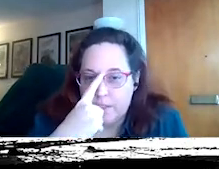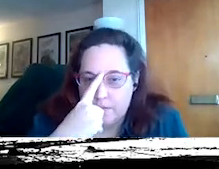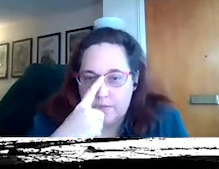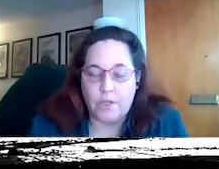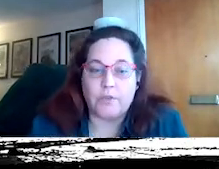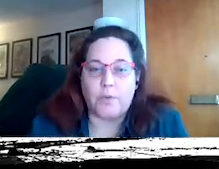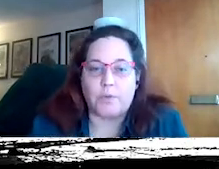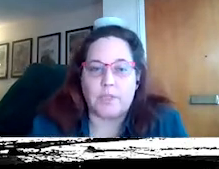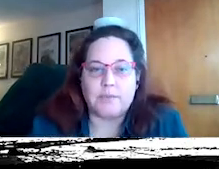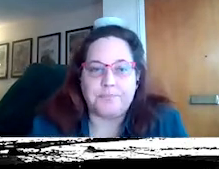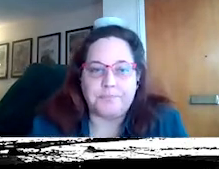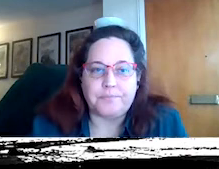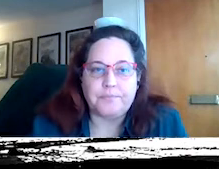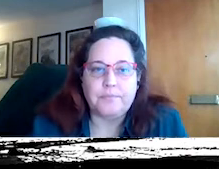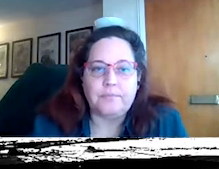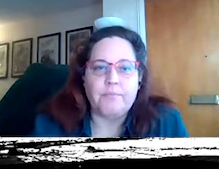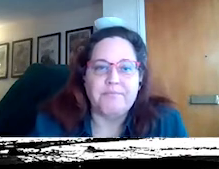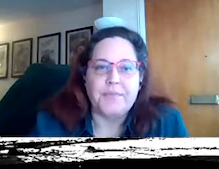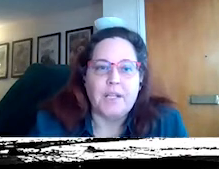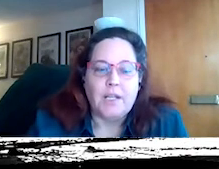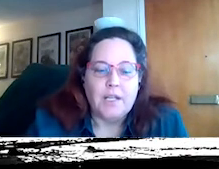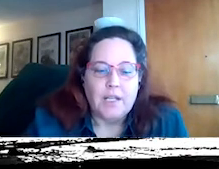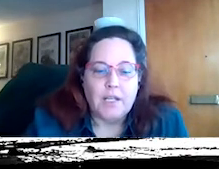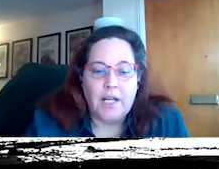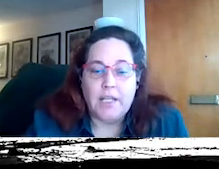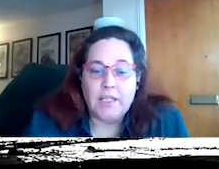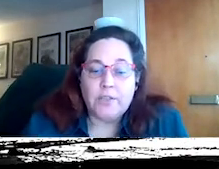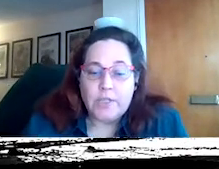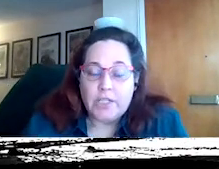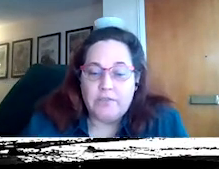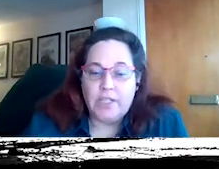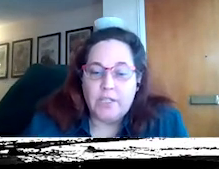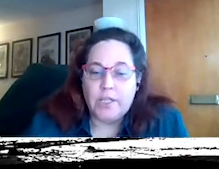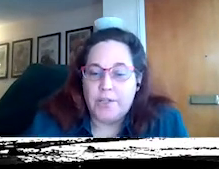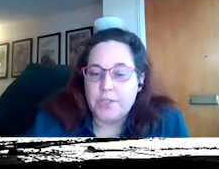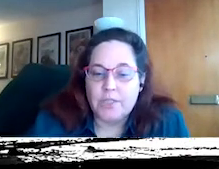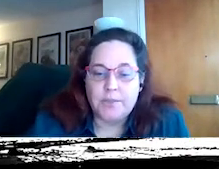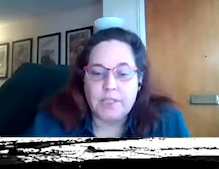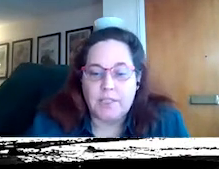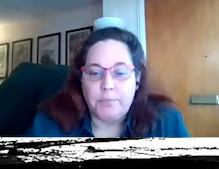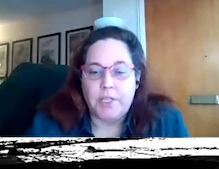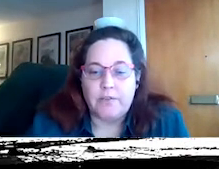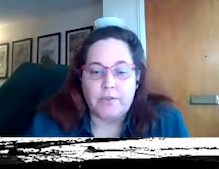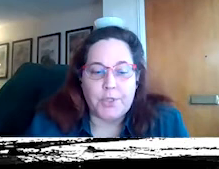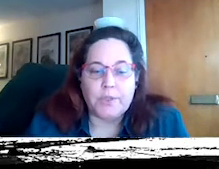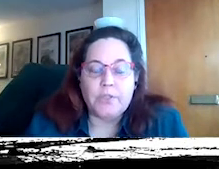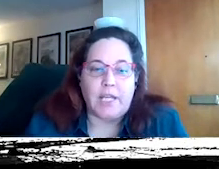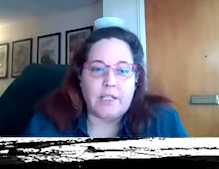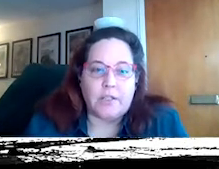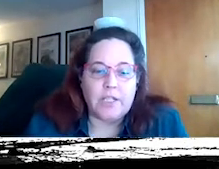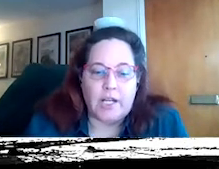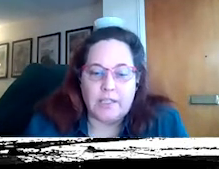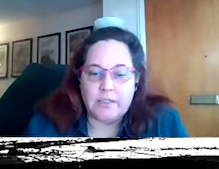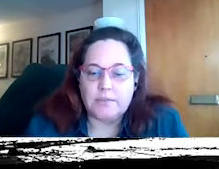will be used going forward. Merriam In the introduction video we also included a clip of a virtual